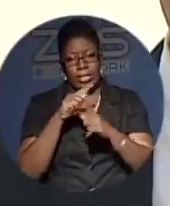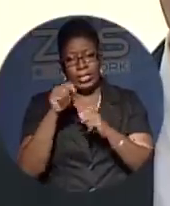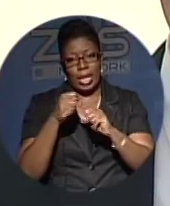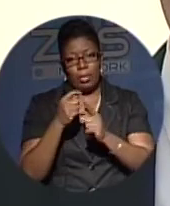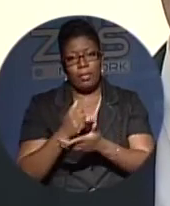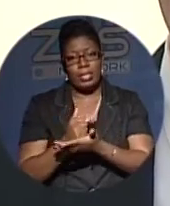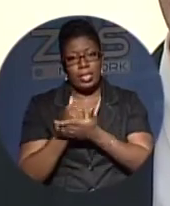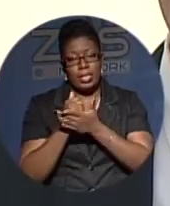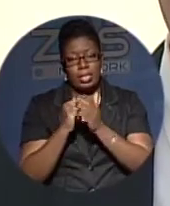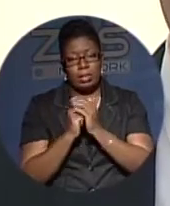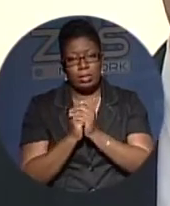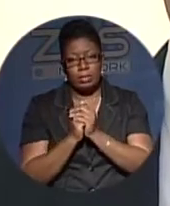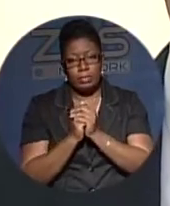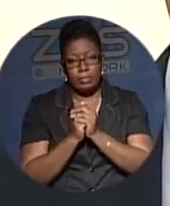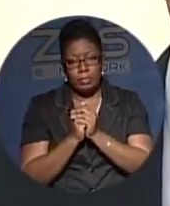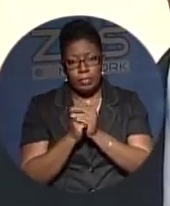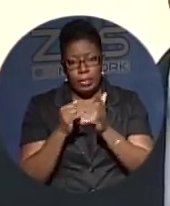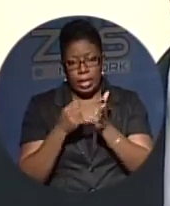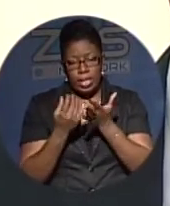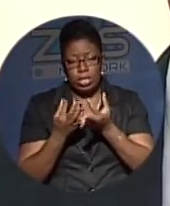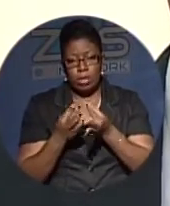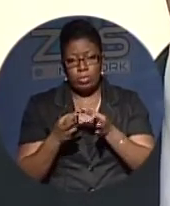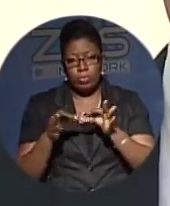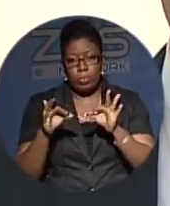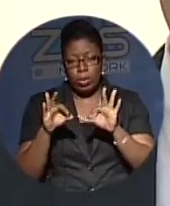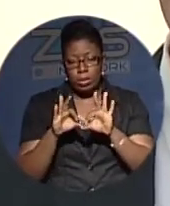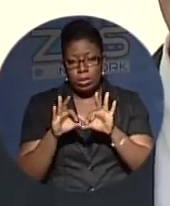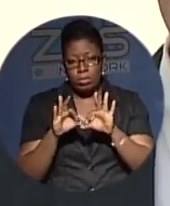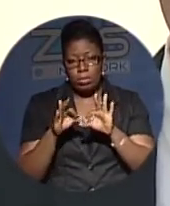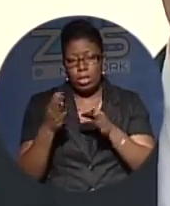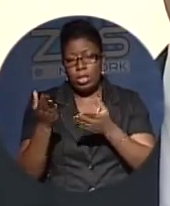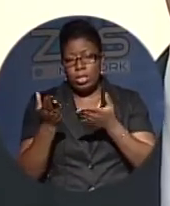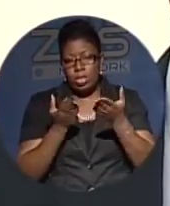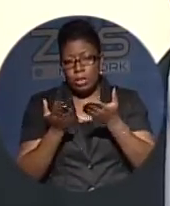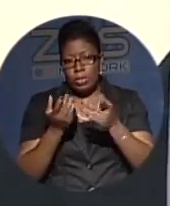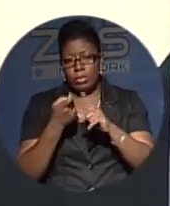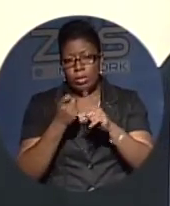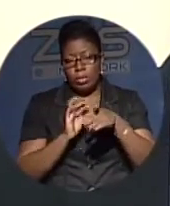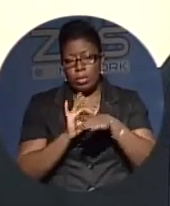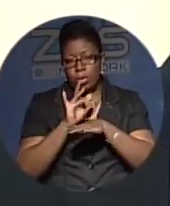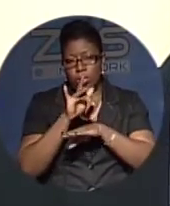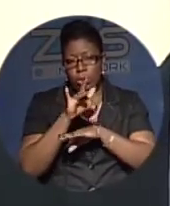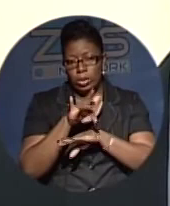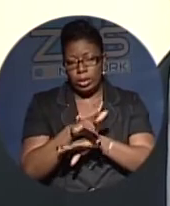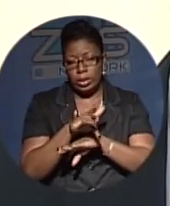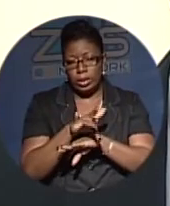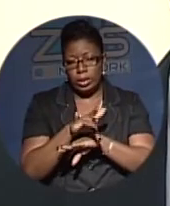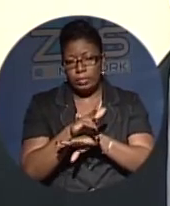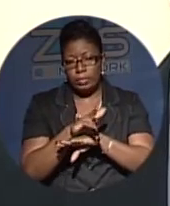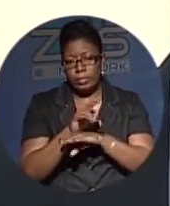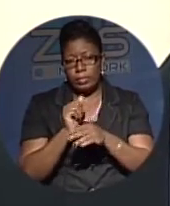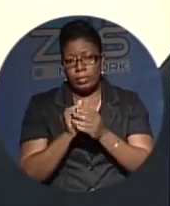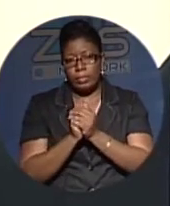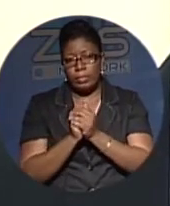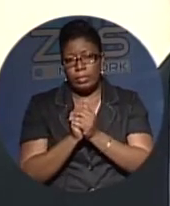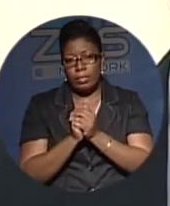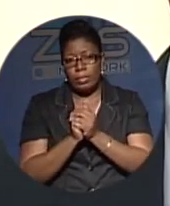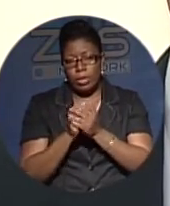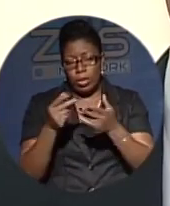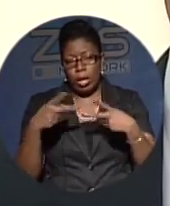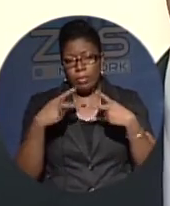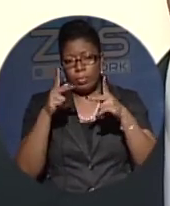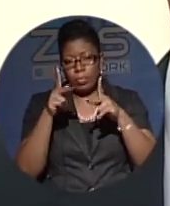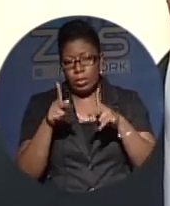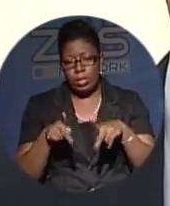Microfinance is an important service, primarily because it reaches out to self-employed people, but persons that do